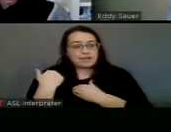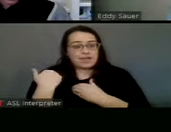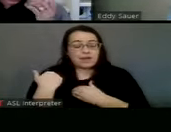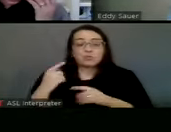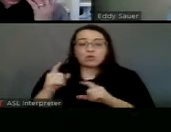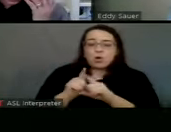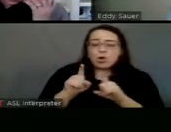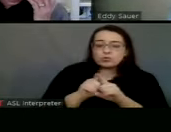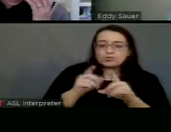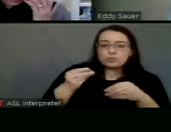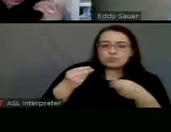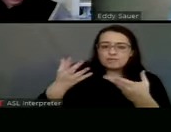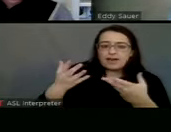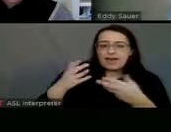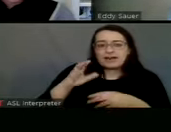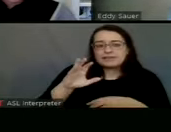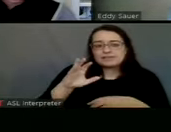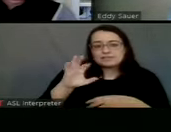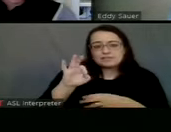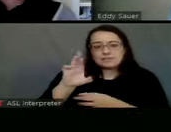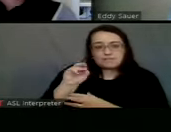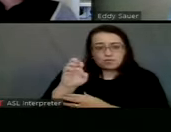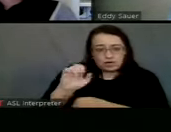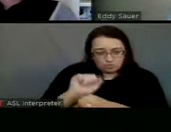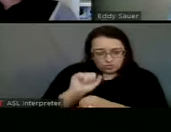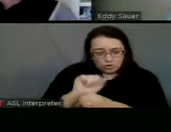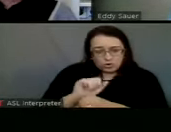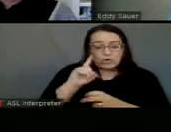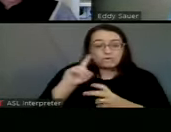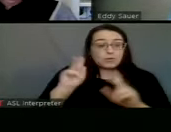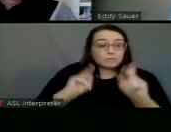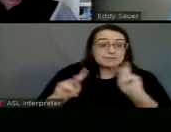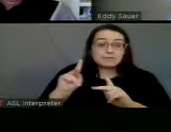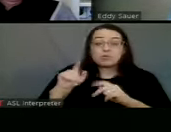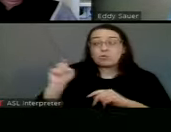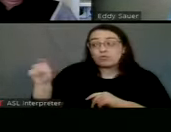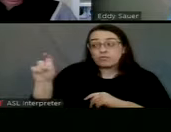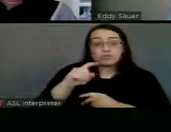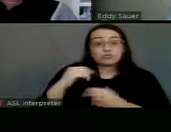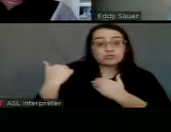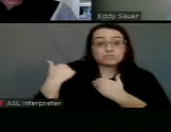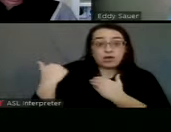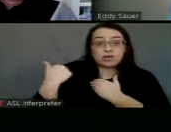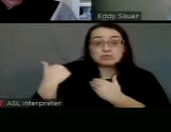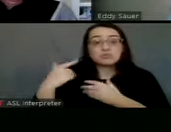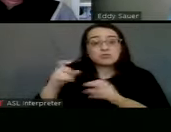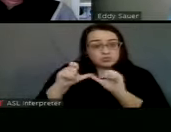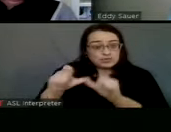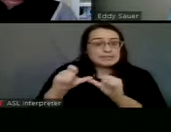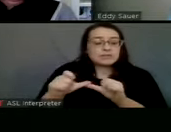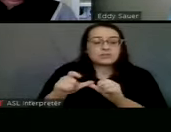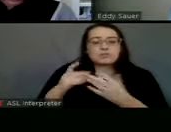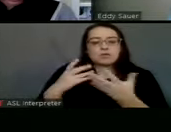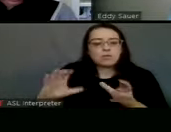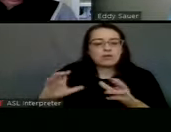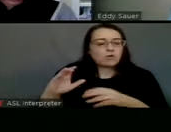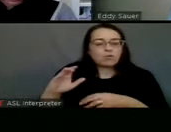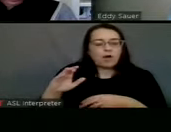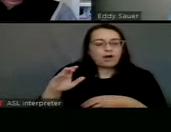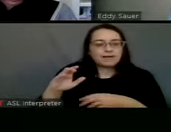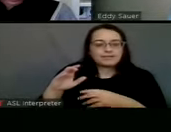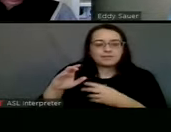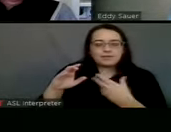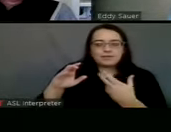provide a framework, like, like Victoria said, for responsible breeders to do, to continue doing it. We don't, you know, the target is not